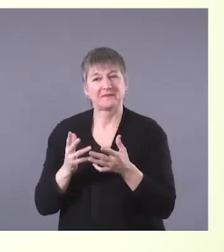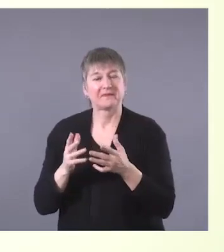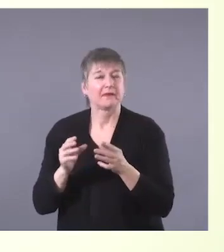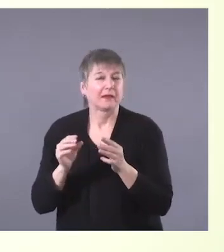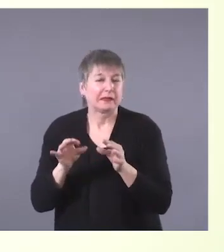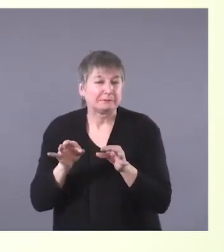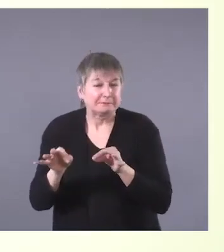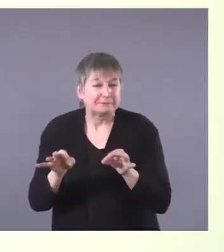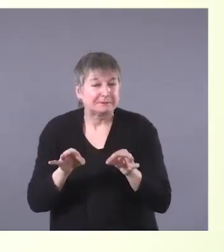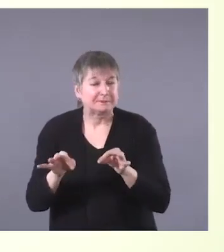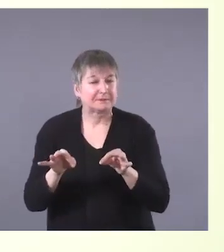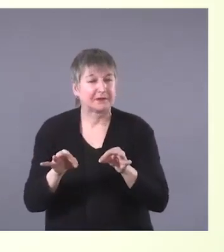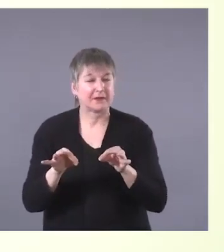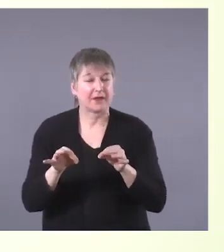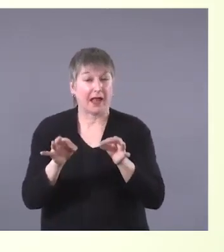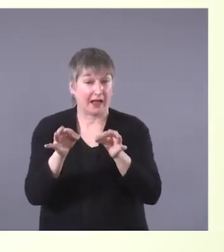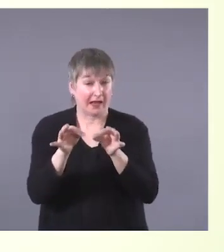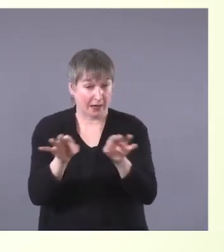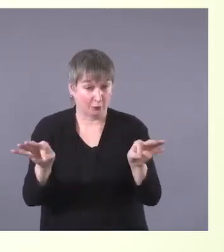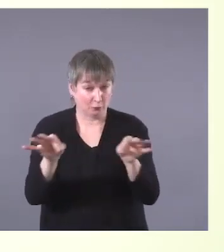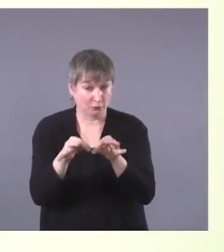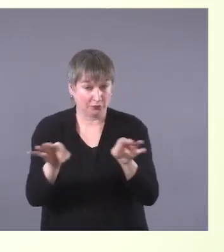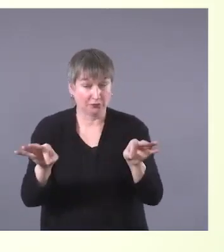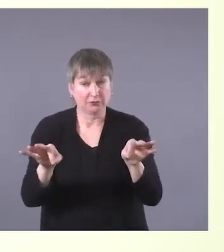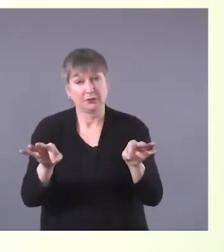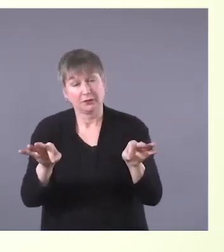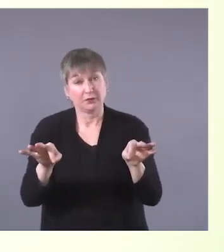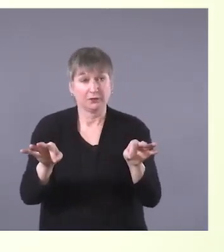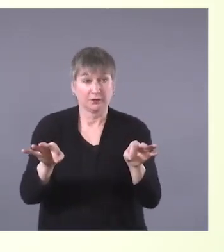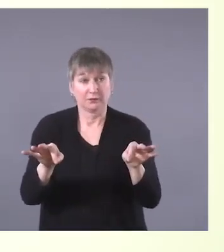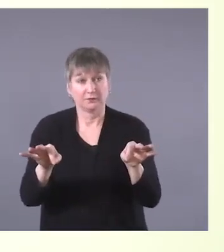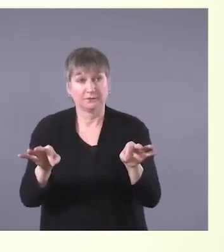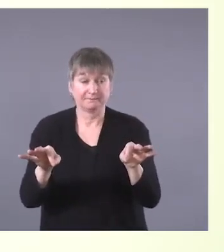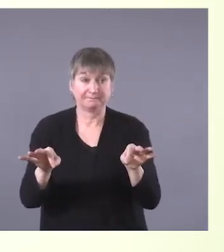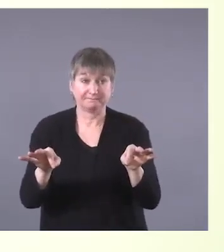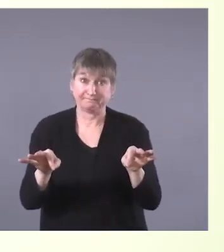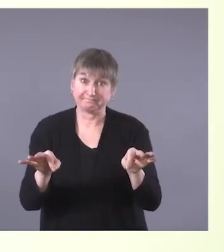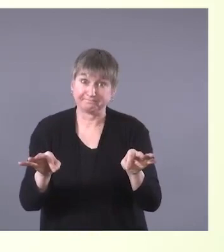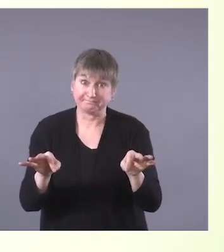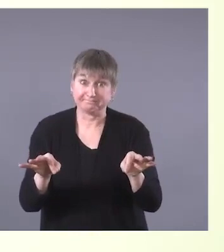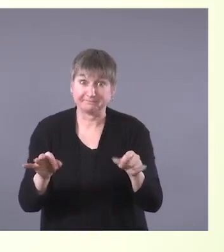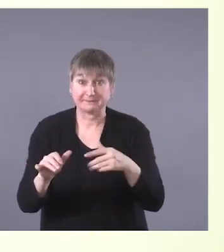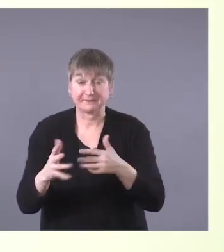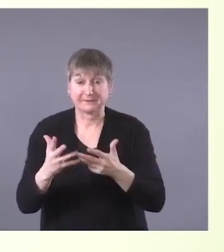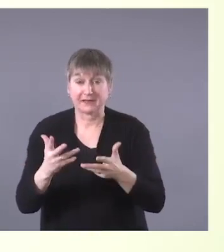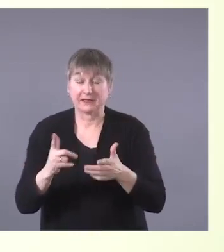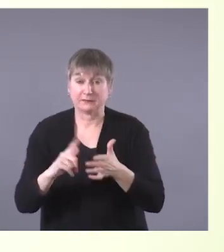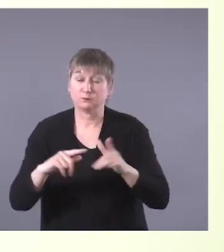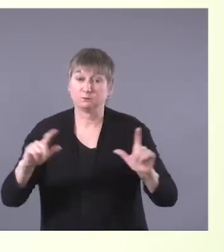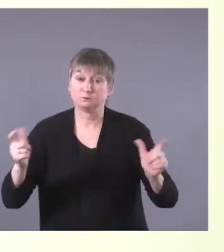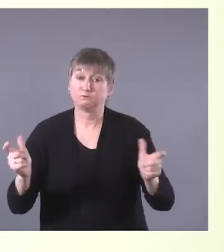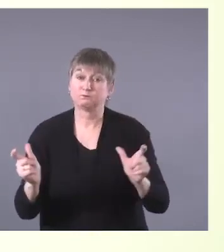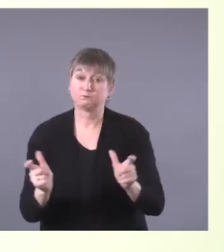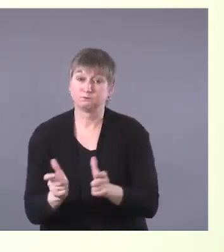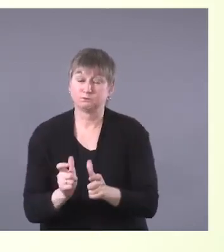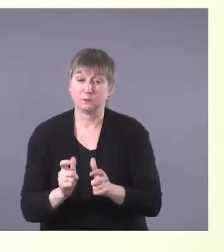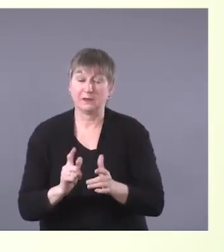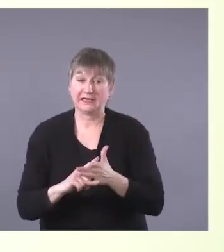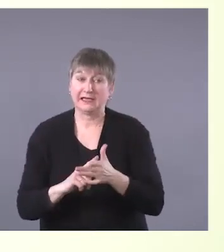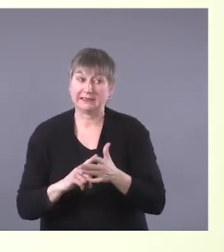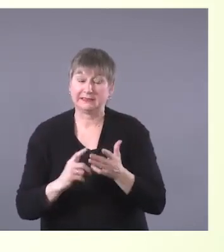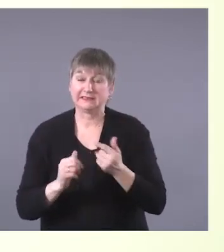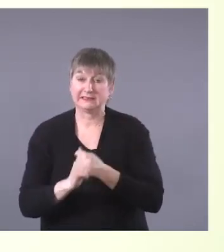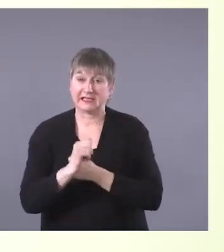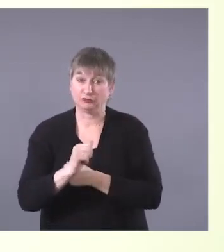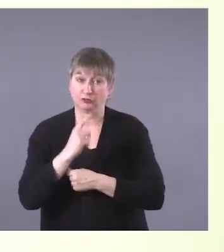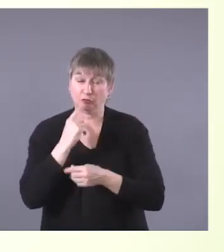actually language is an endangered concept for a lot of Indigenous communities. And a